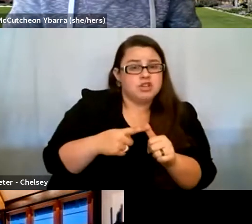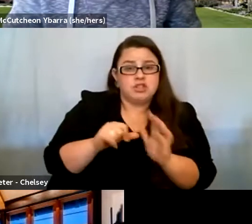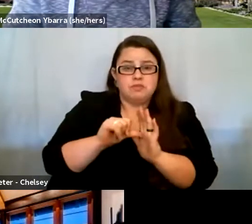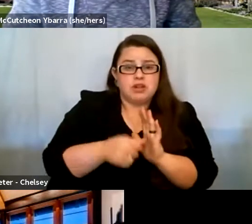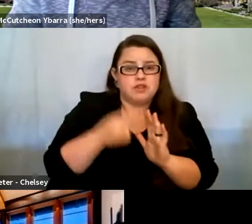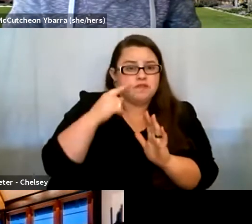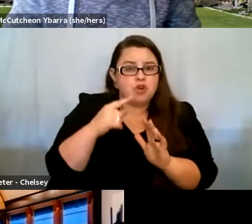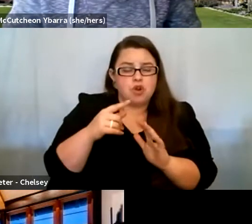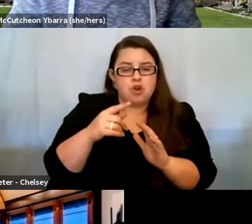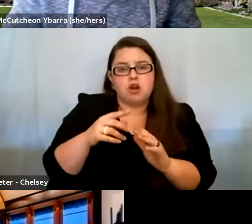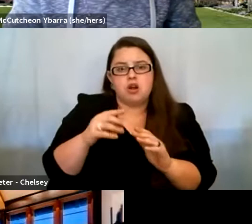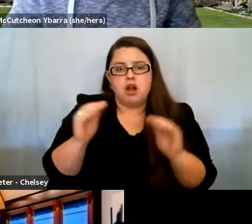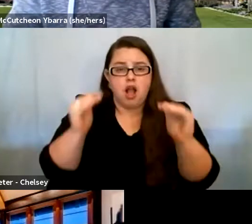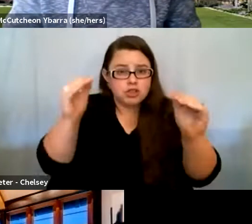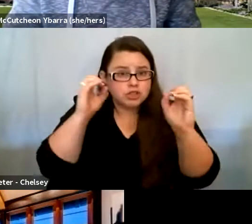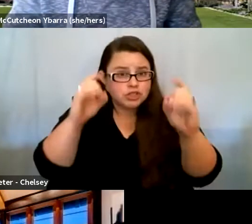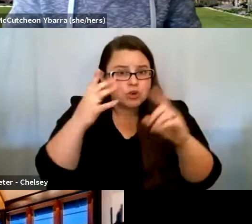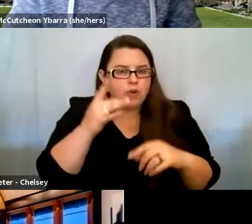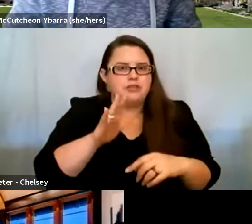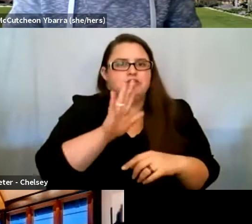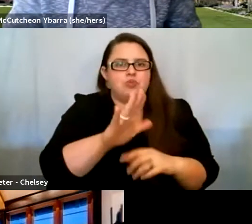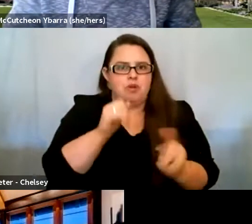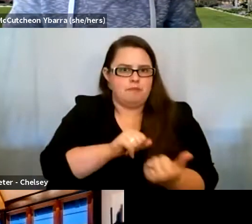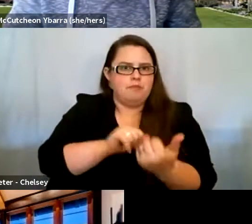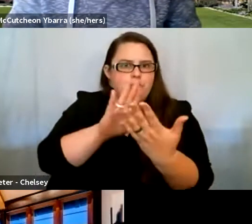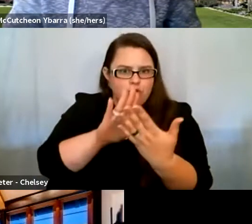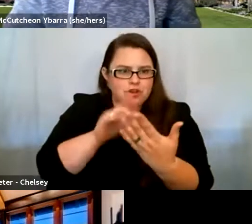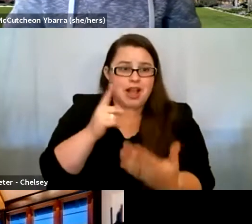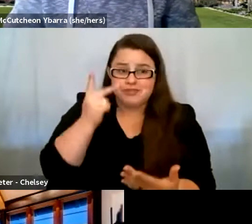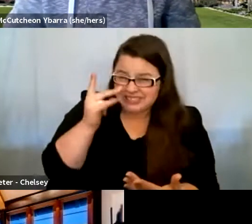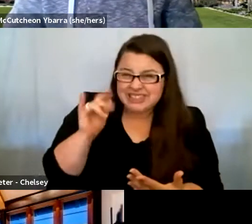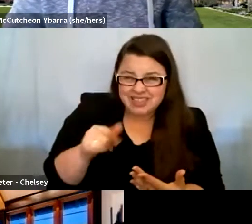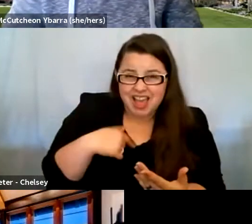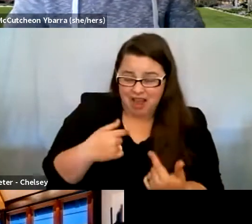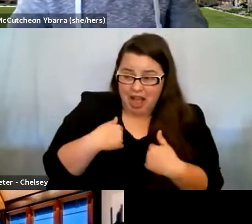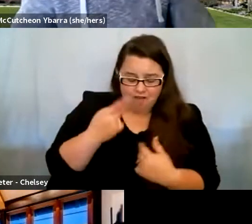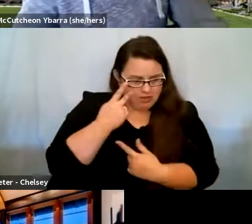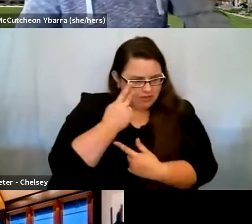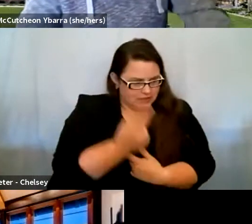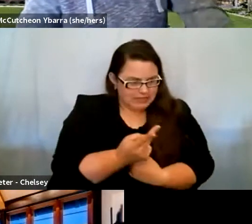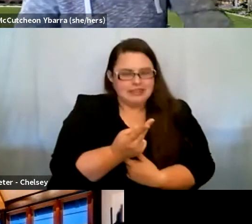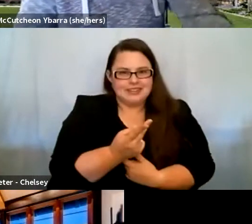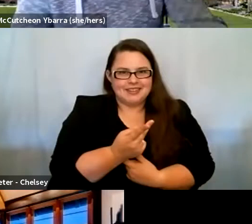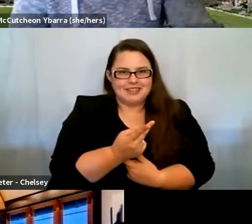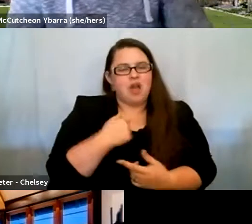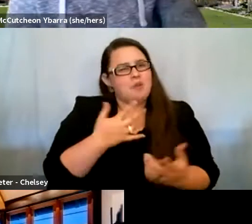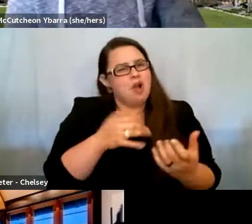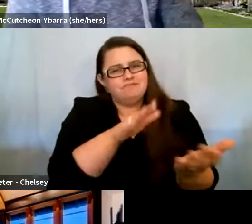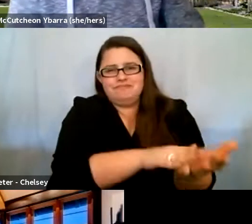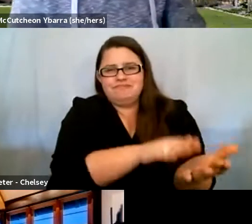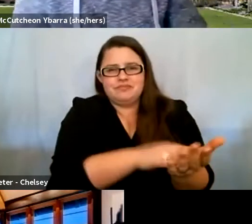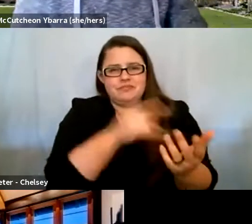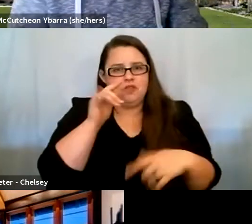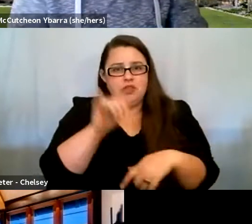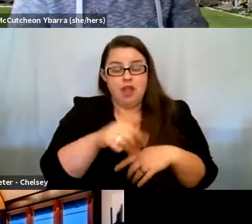-secondary education because of your approach. I've seen that, uh, firsthand. And so I want to give you kudos for that.